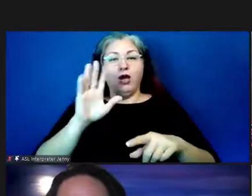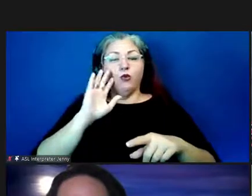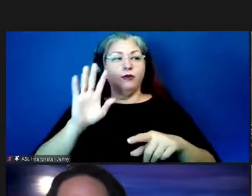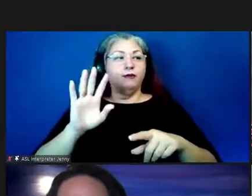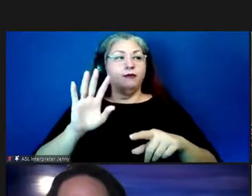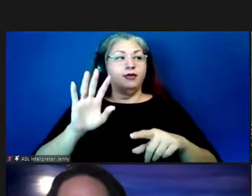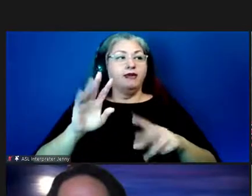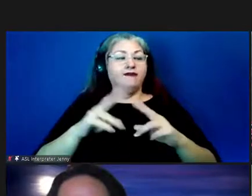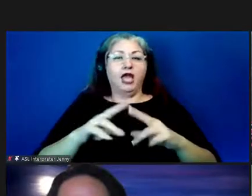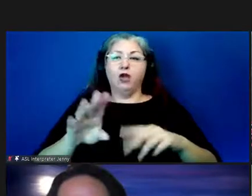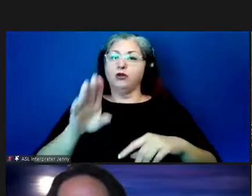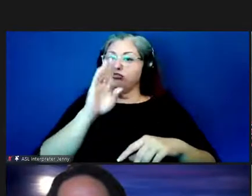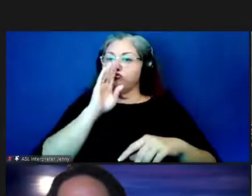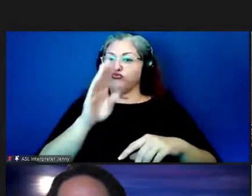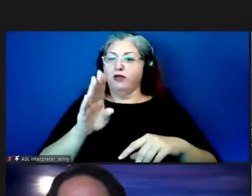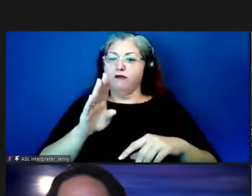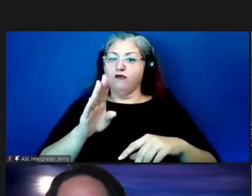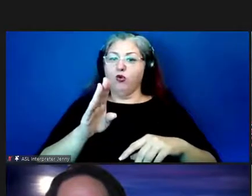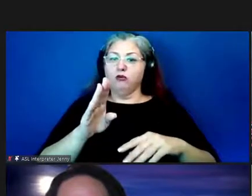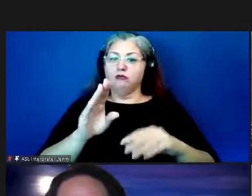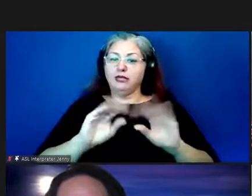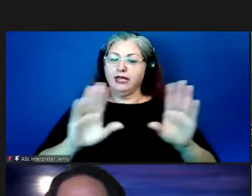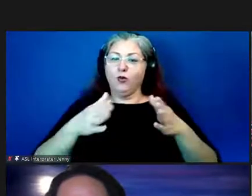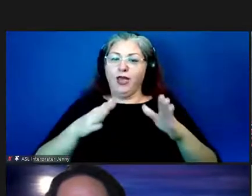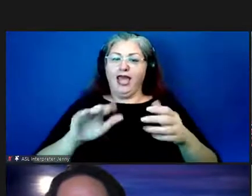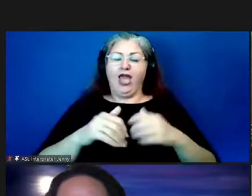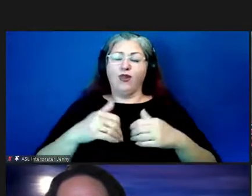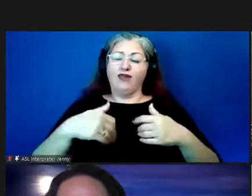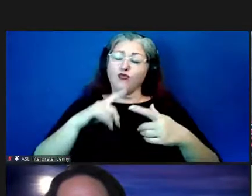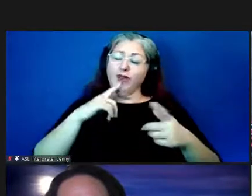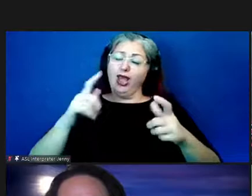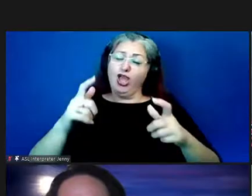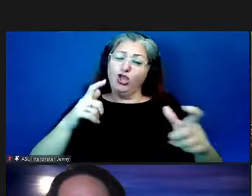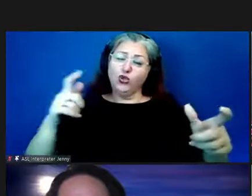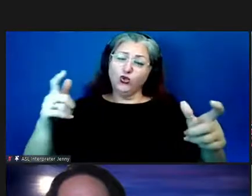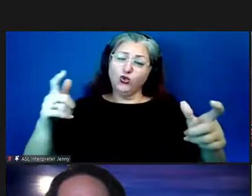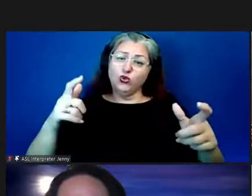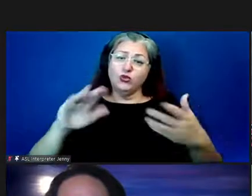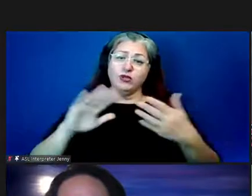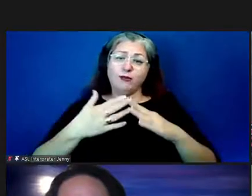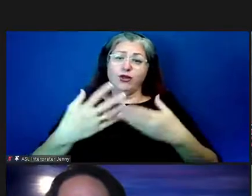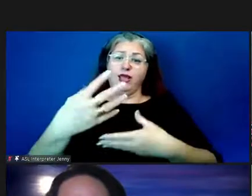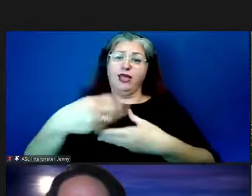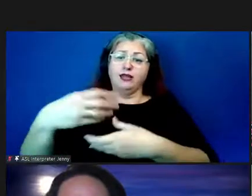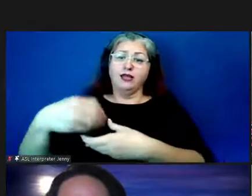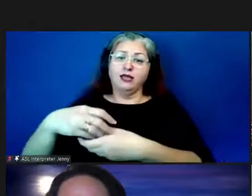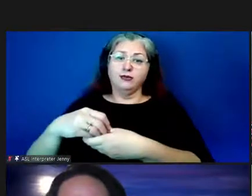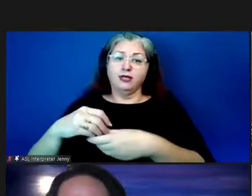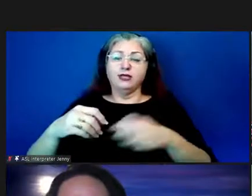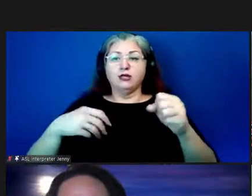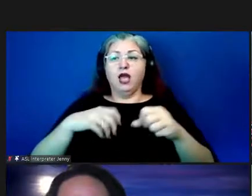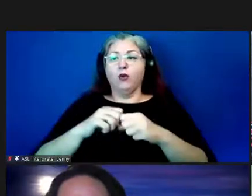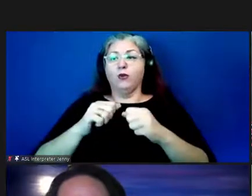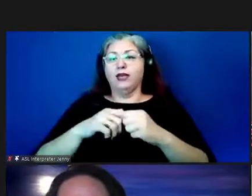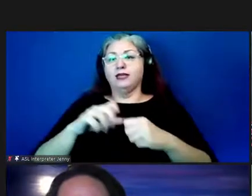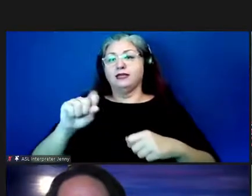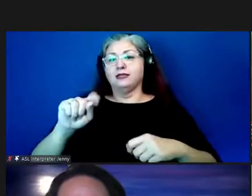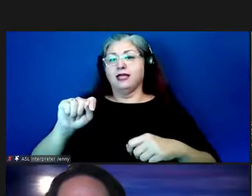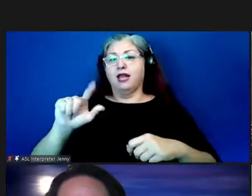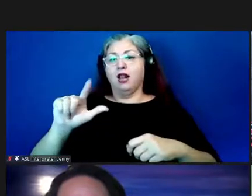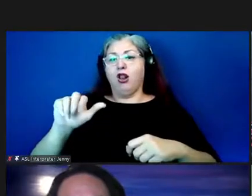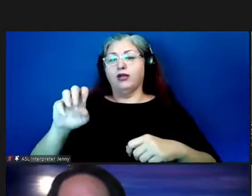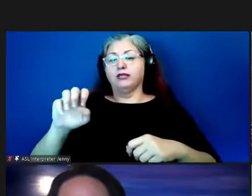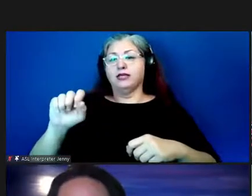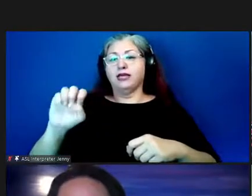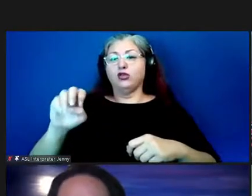straightforward way to get huge potentially huge amounts of community engagement so i work with the st lawrence island ubic community